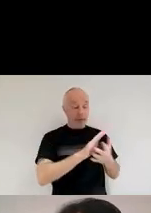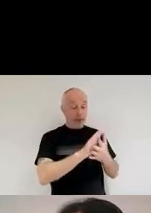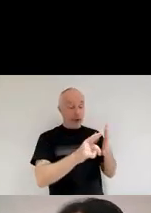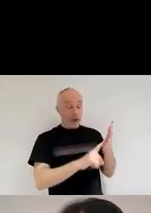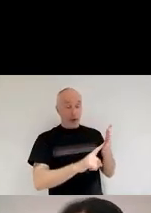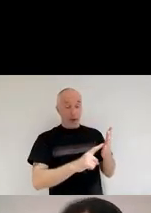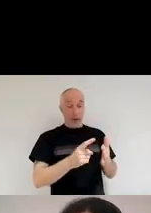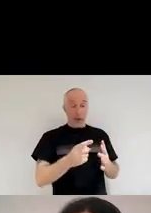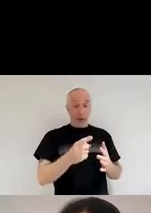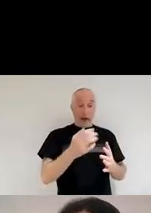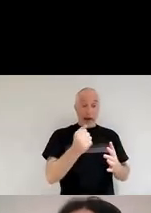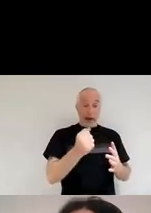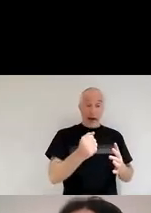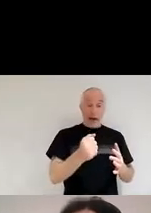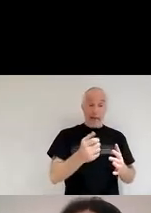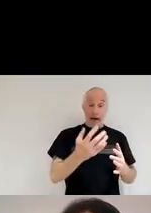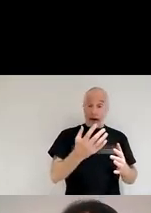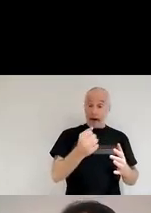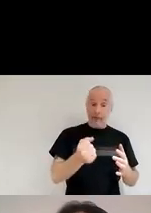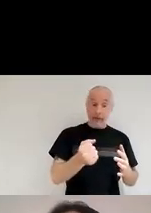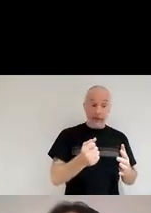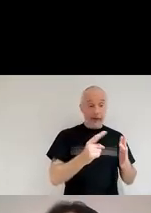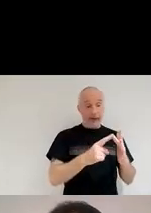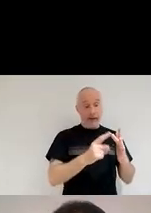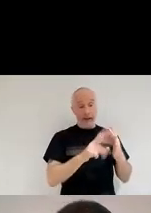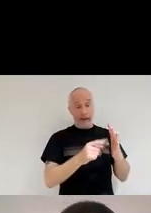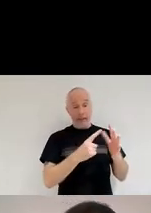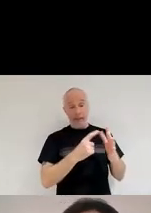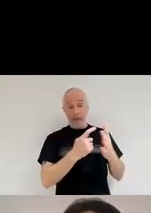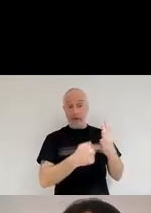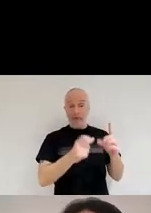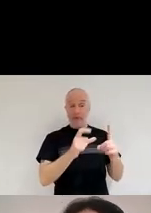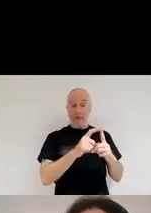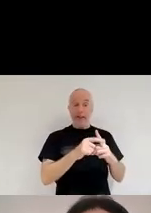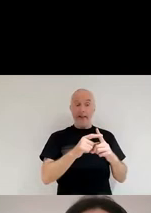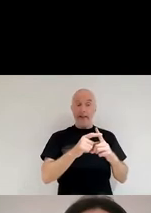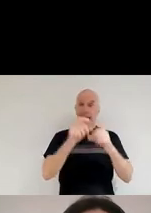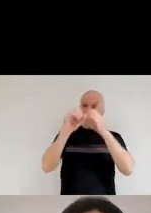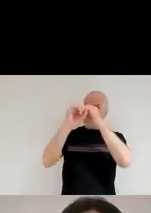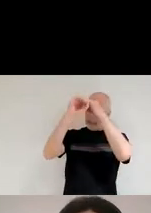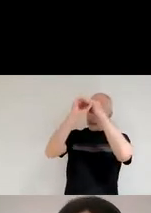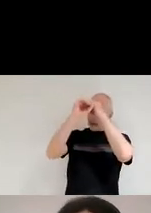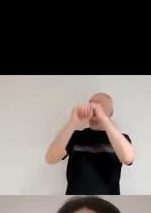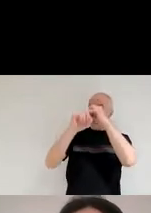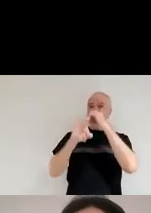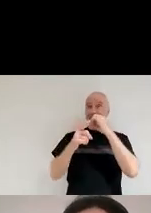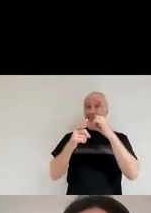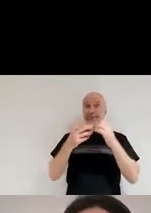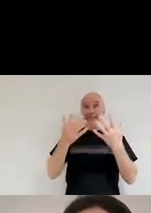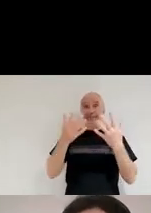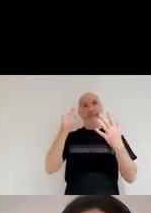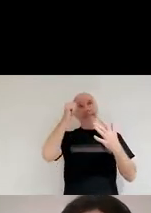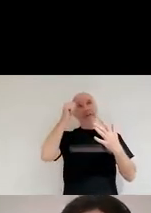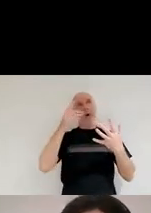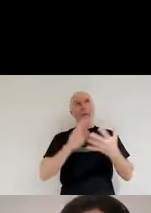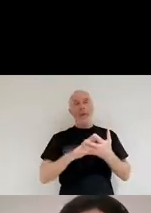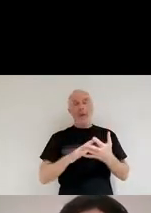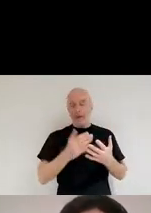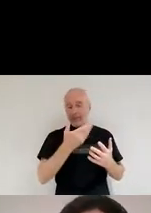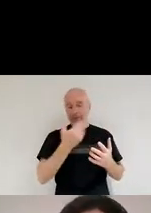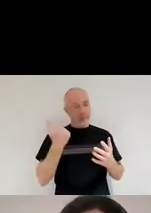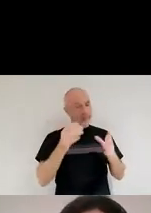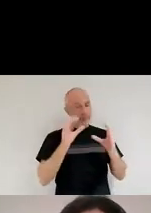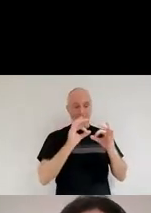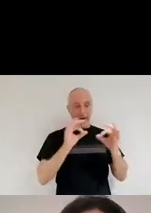infrared telescope, he would have the means to actually prove himself wrong, and see that that wasn't actually not a hole in the sky.